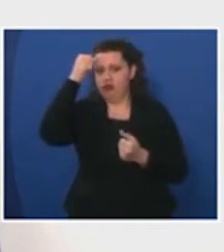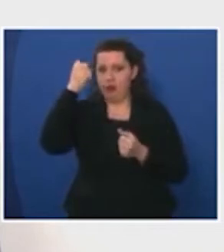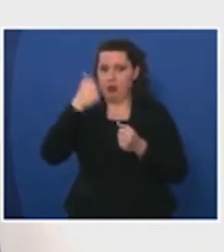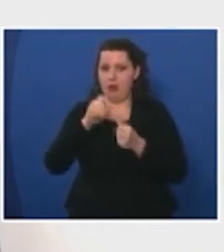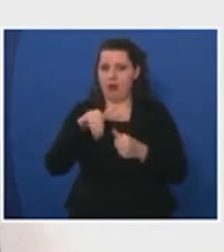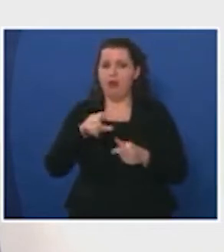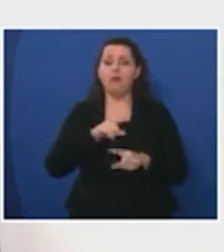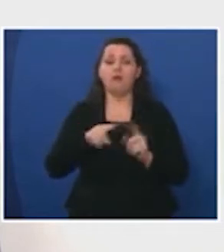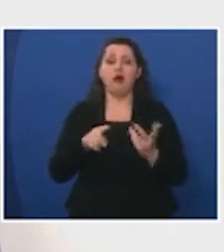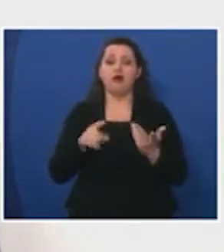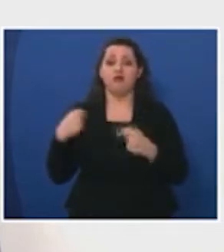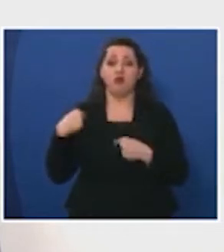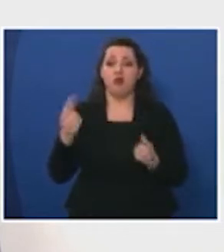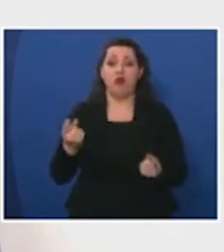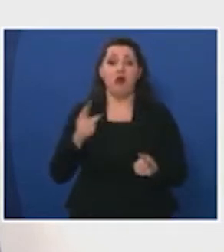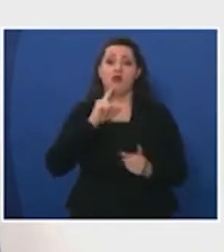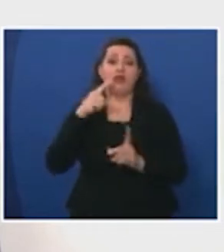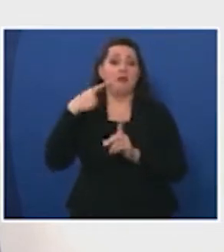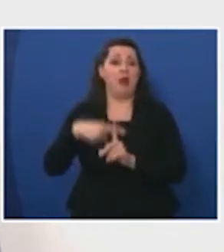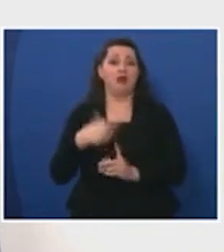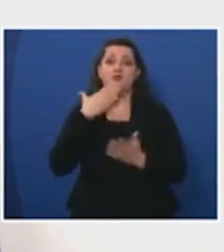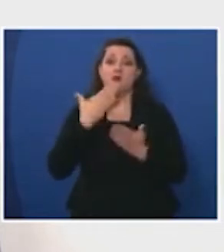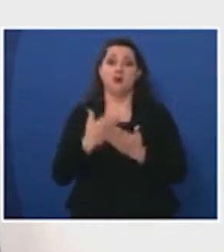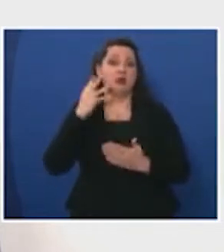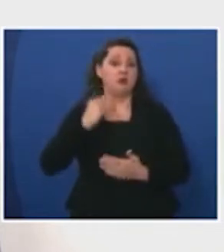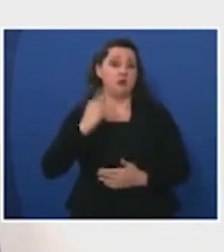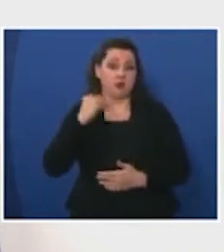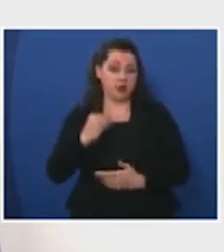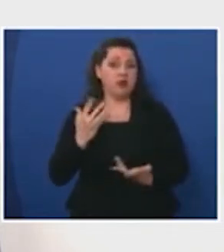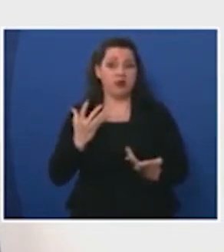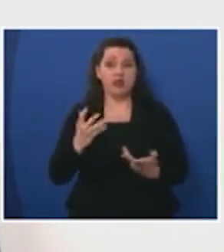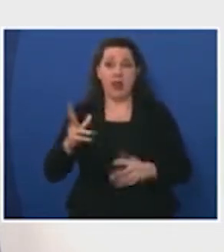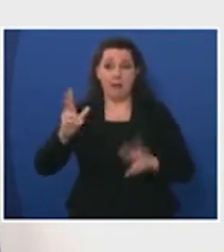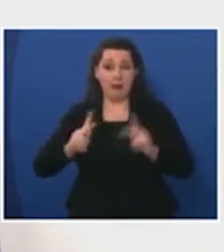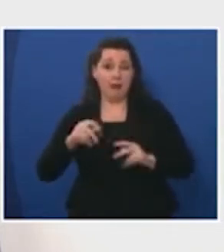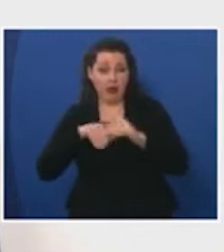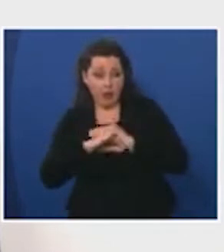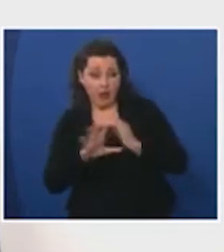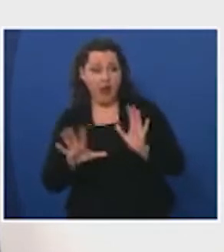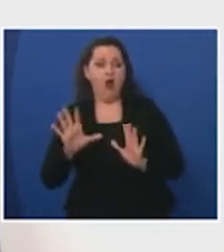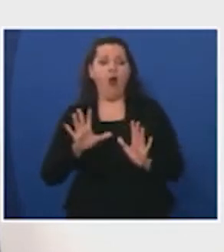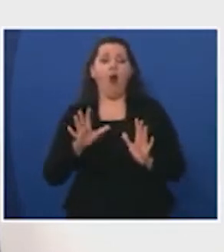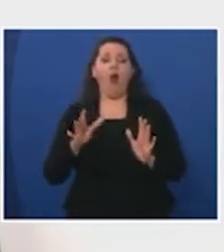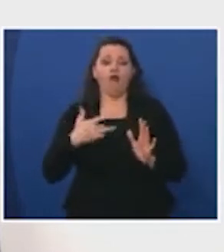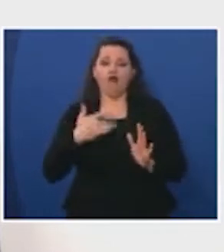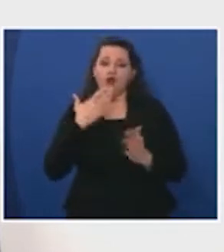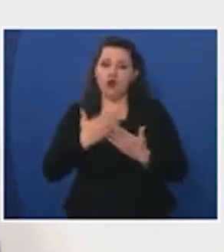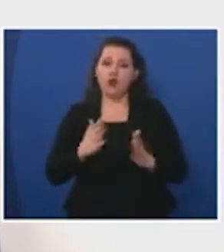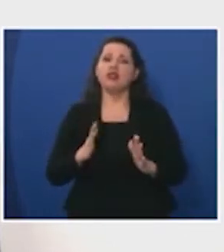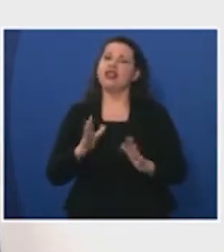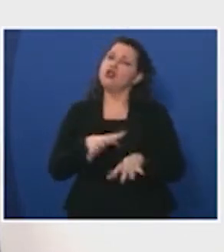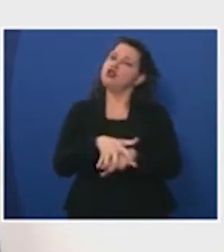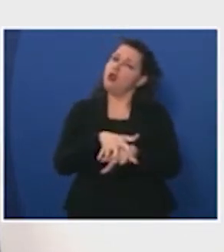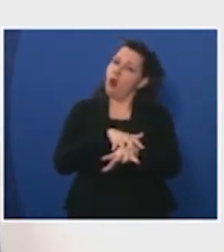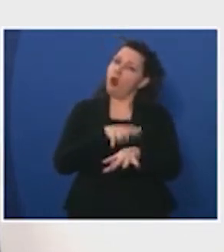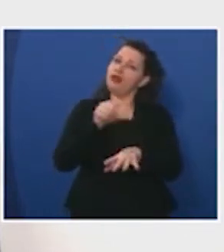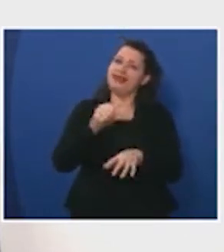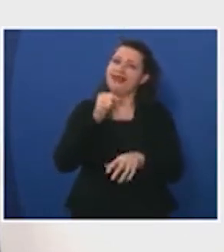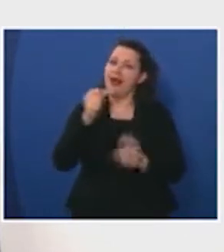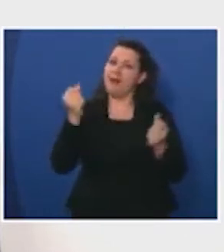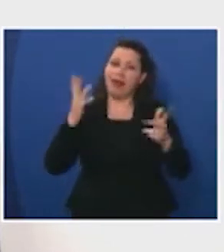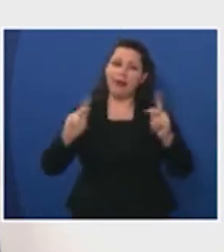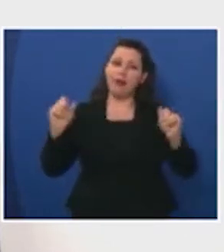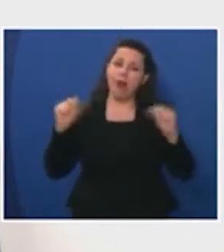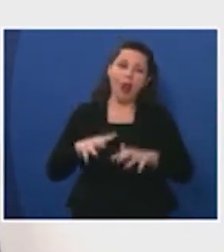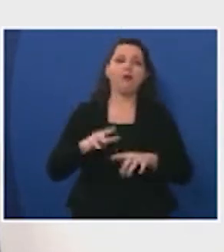it's been positive and we've had a positive response and it's it's slow that we're making